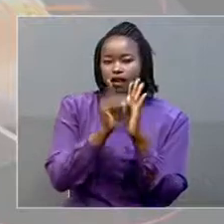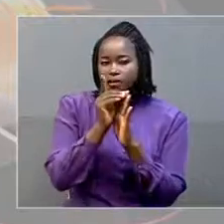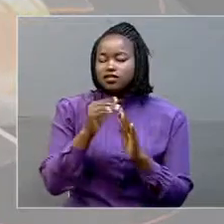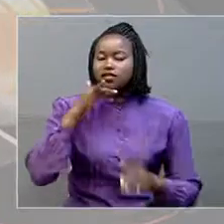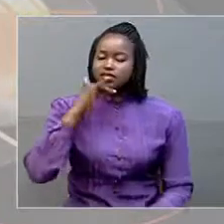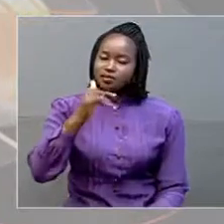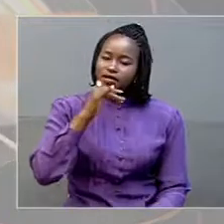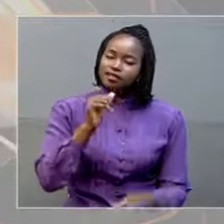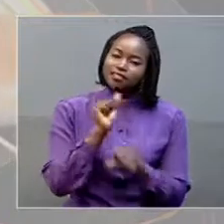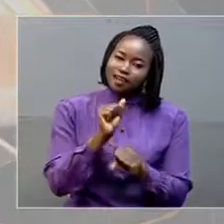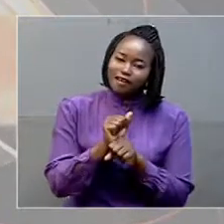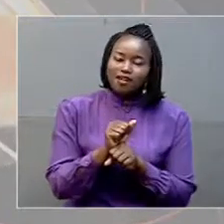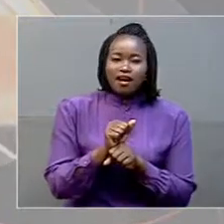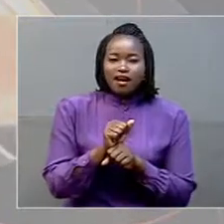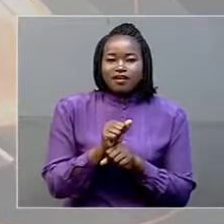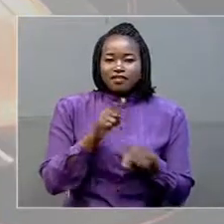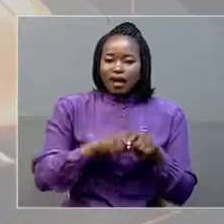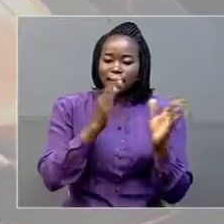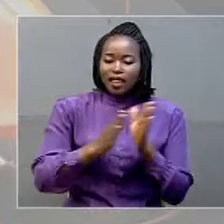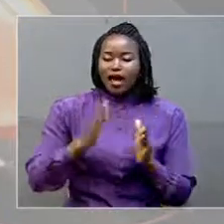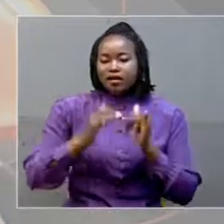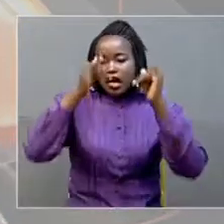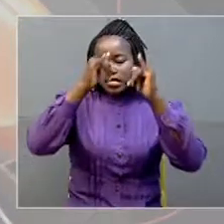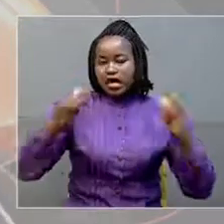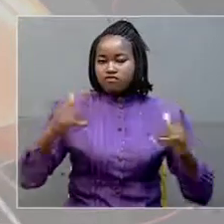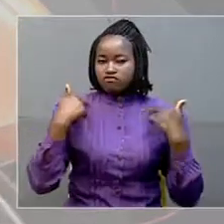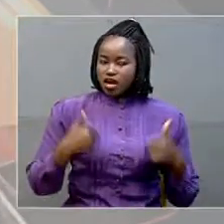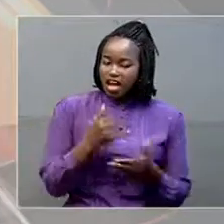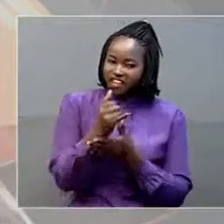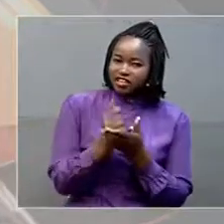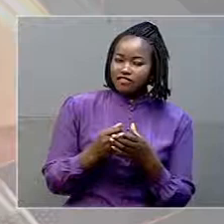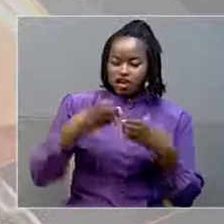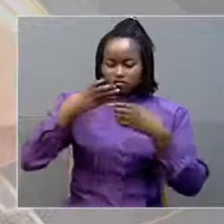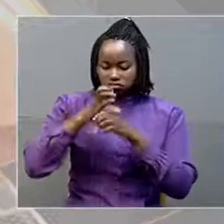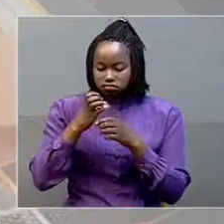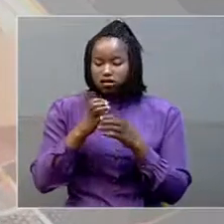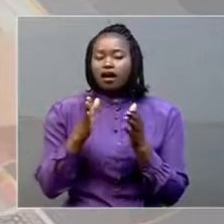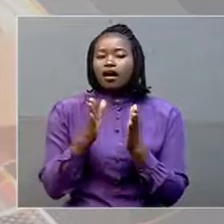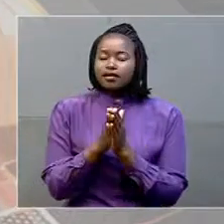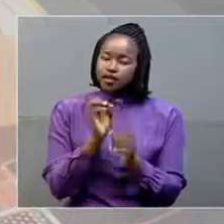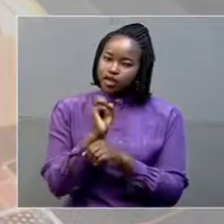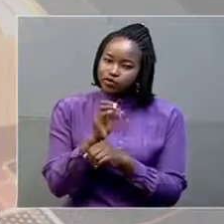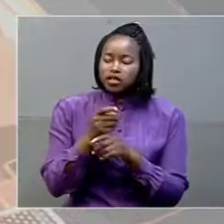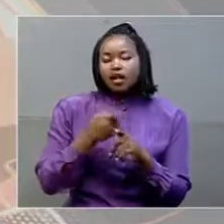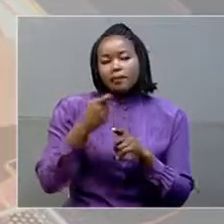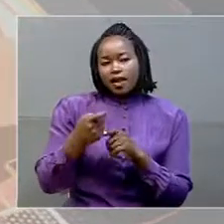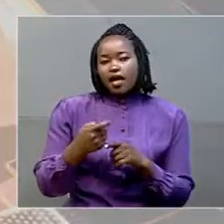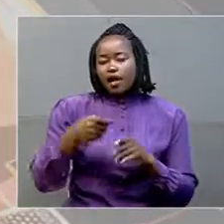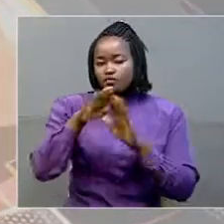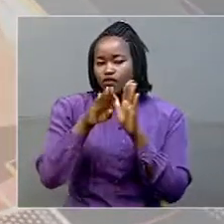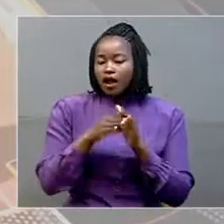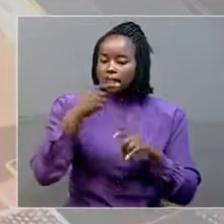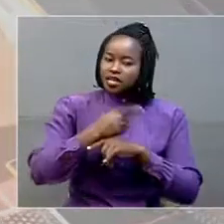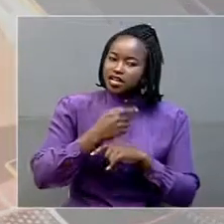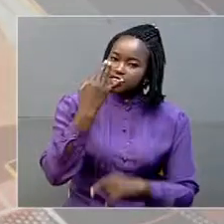was speaking to staff during a health camp for HIV-AIDS testing and counseling in Kampala. The three-day event is part of the World